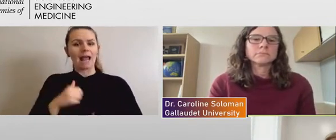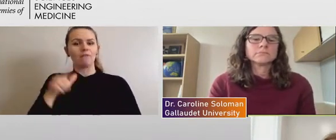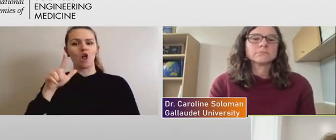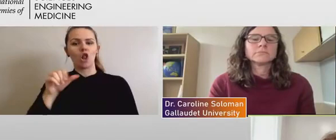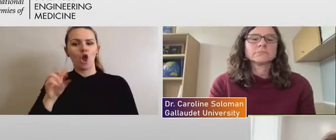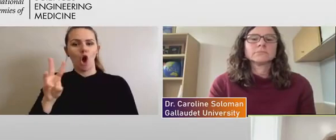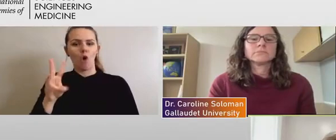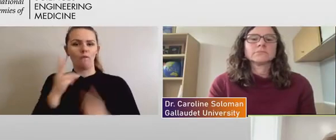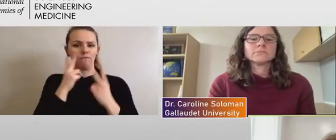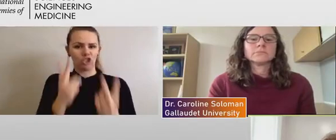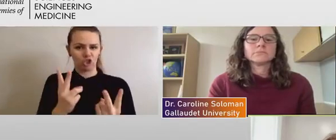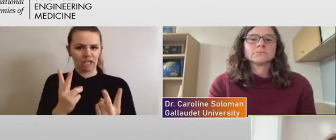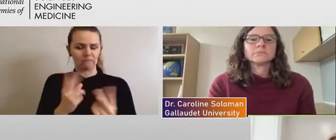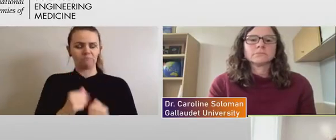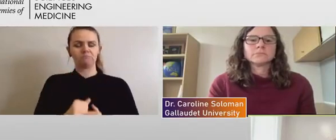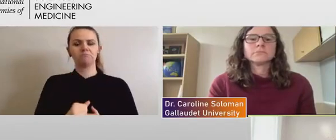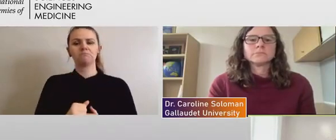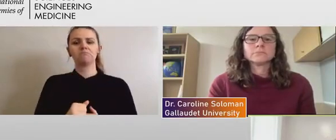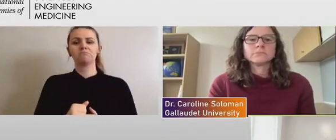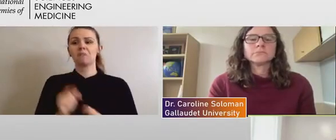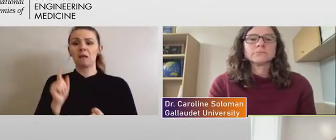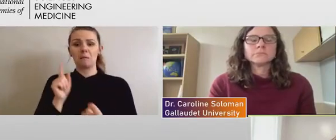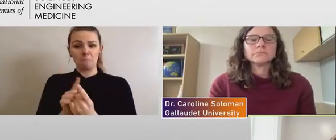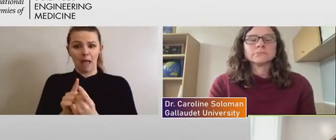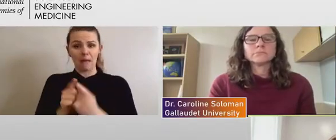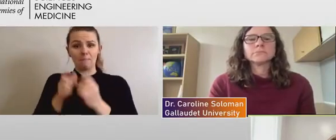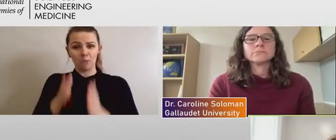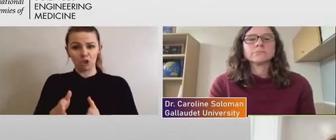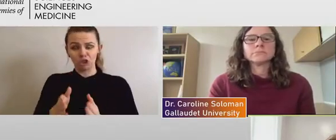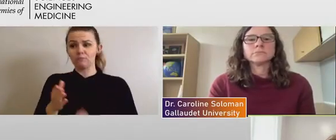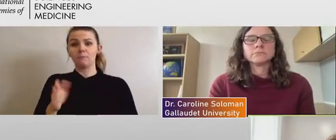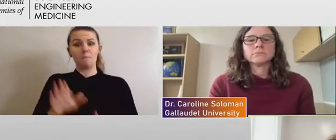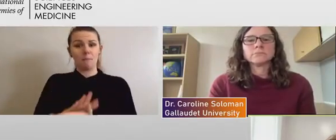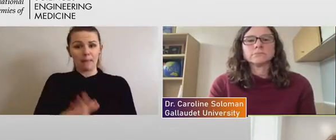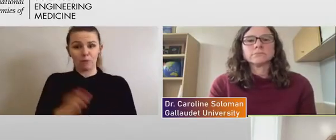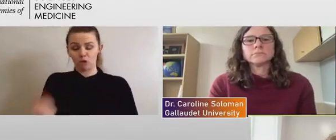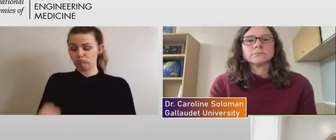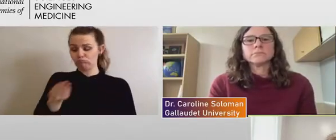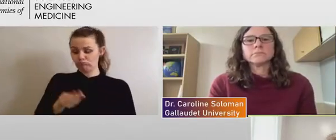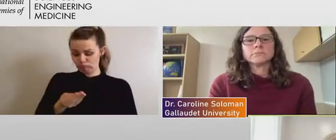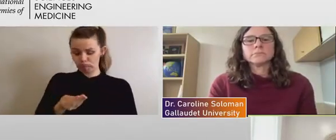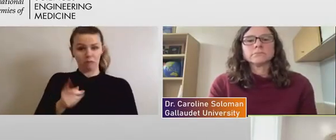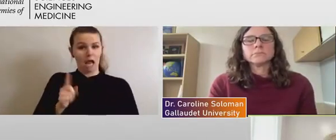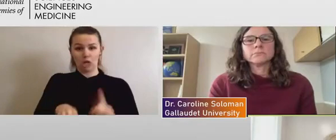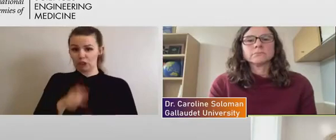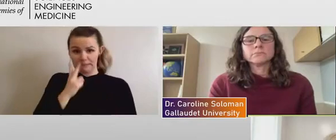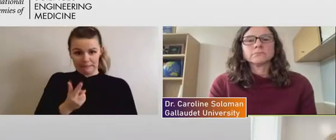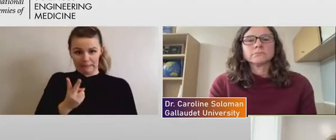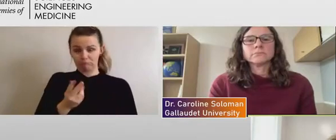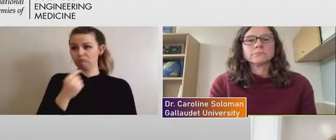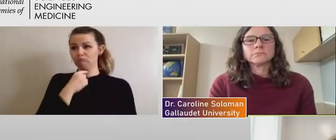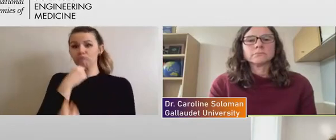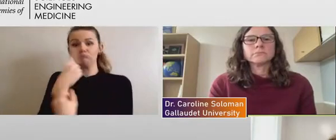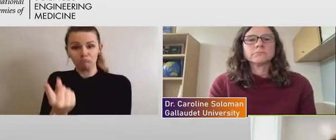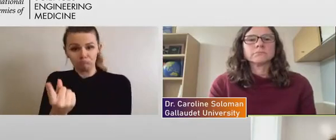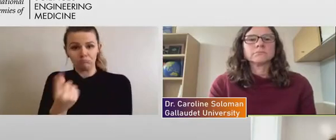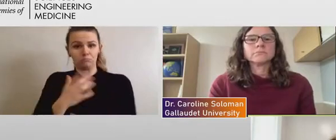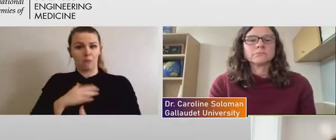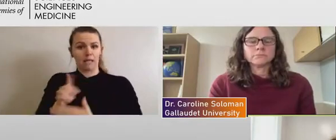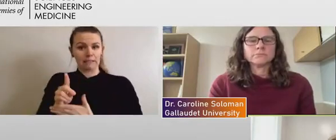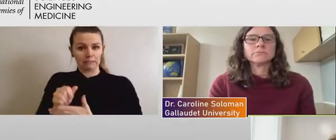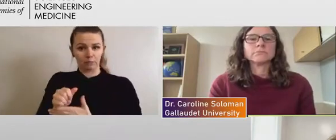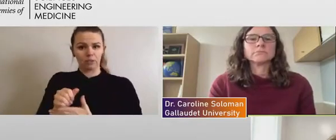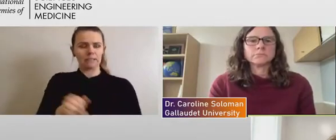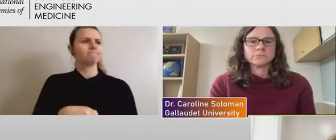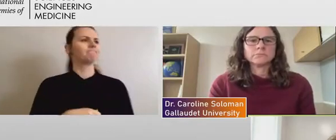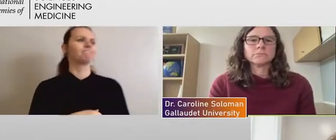We met in person. They handed me a piece of paper. I couldn't see it, right? So I disclosed my disability. And the person said, you know,